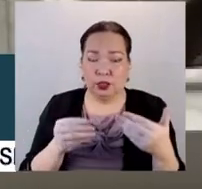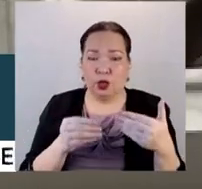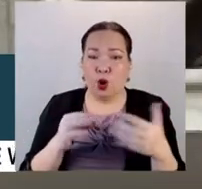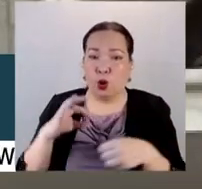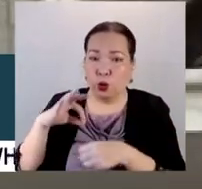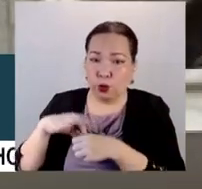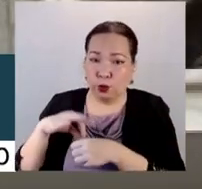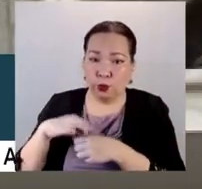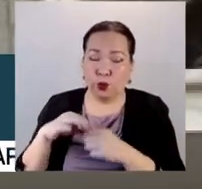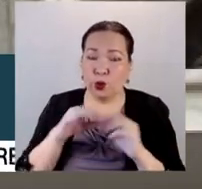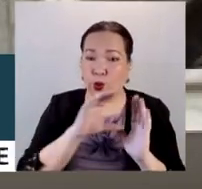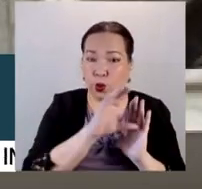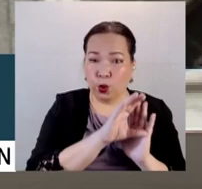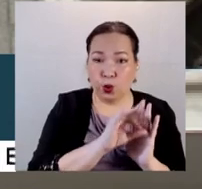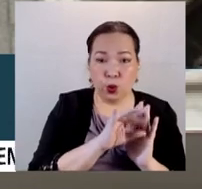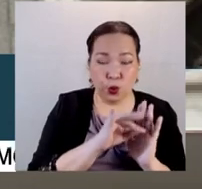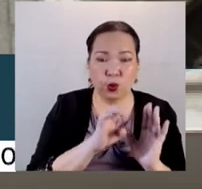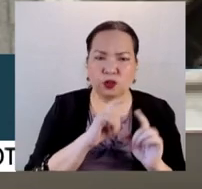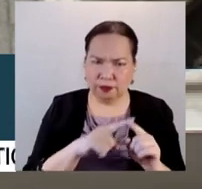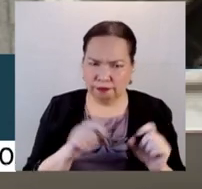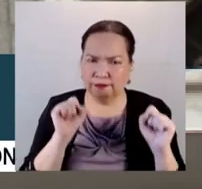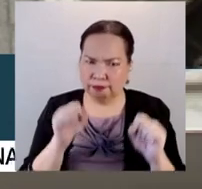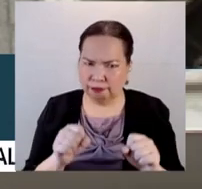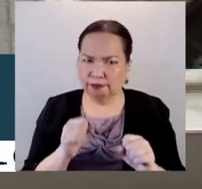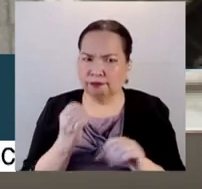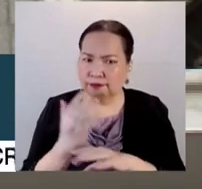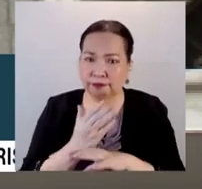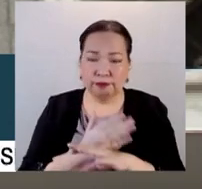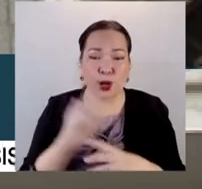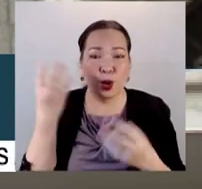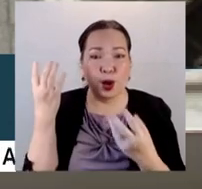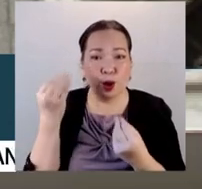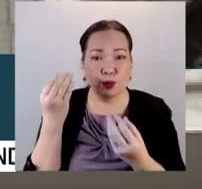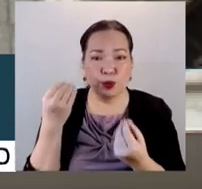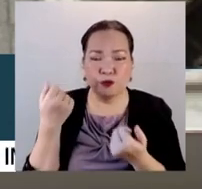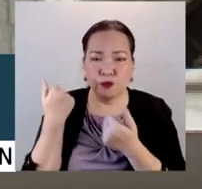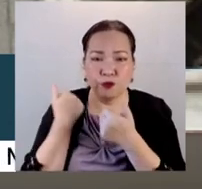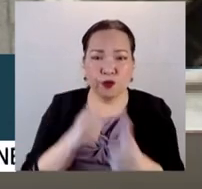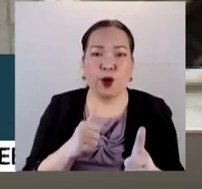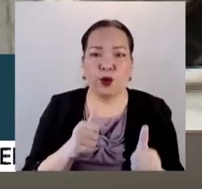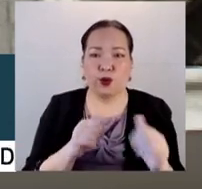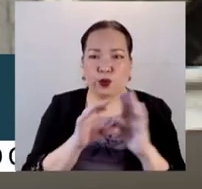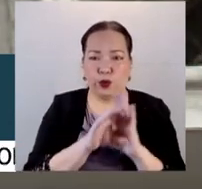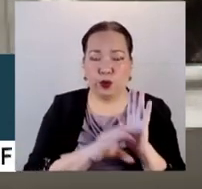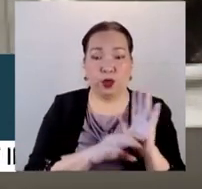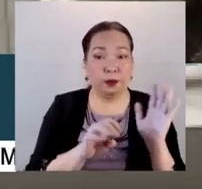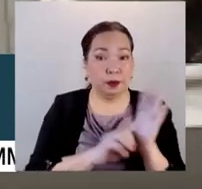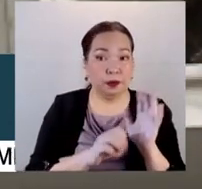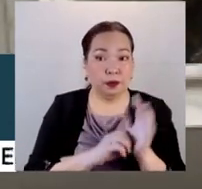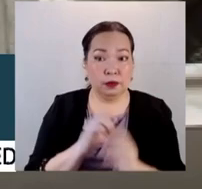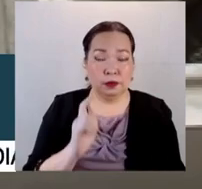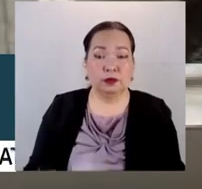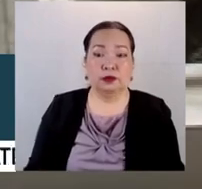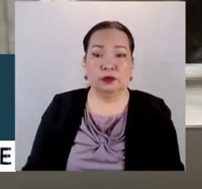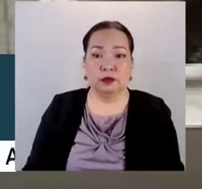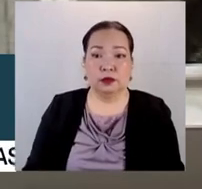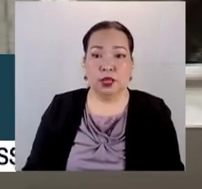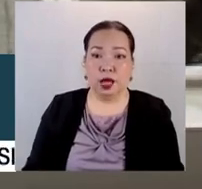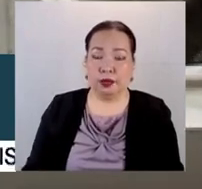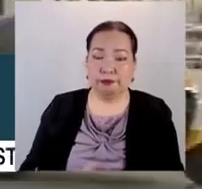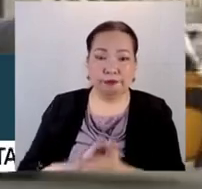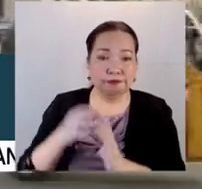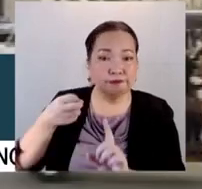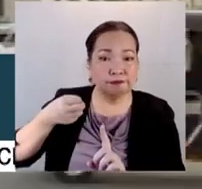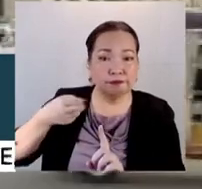do everything legally possible as mandated by the Constitution, such as, for example, the computerization of the